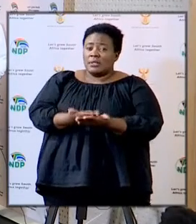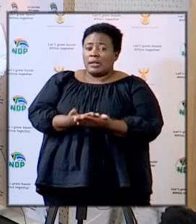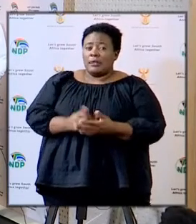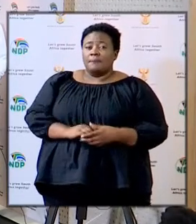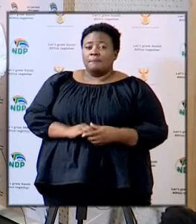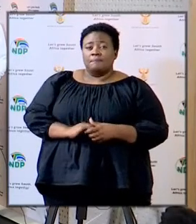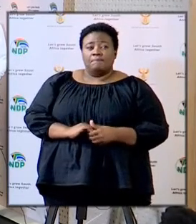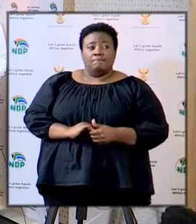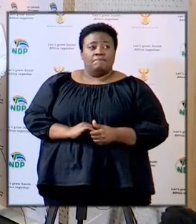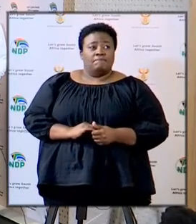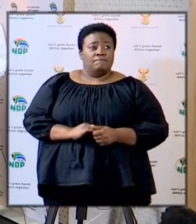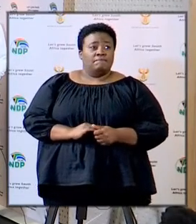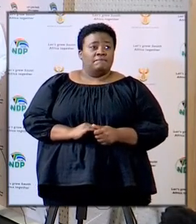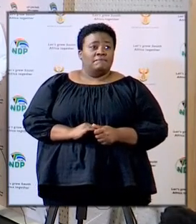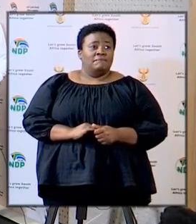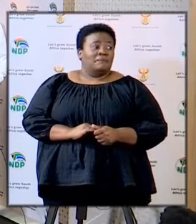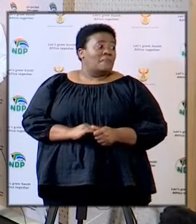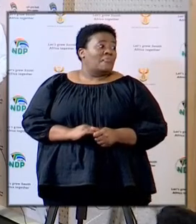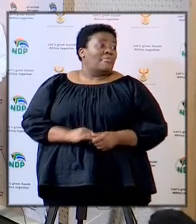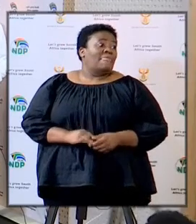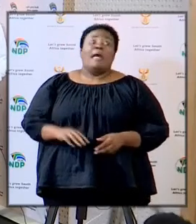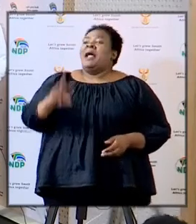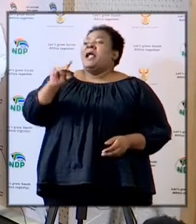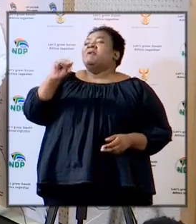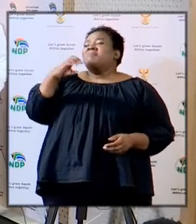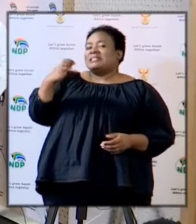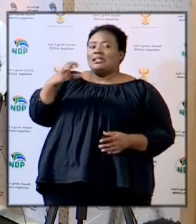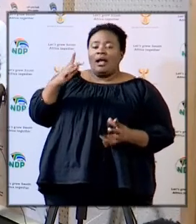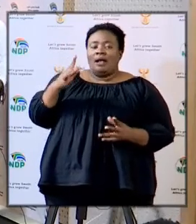Wanyaza oh sorry let see